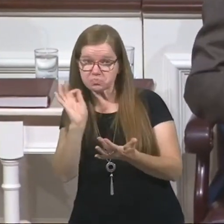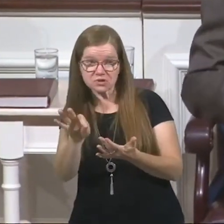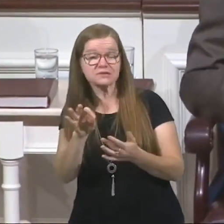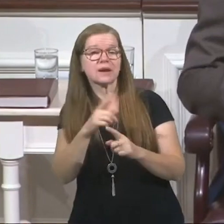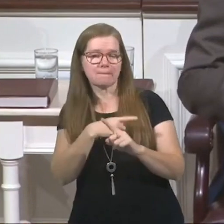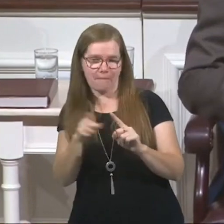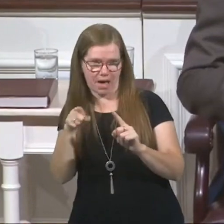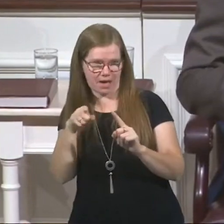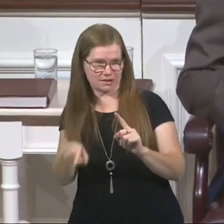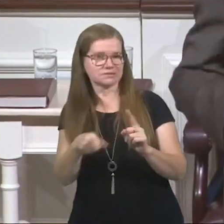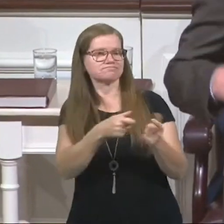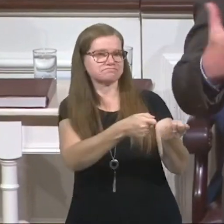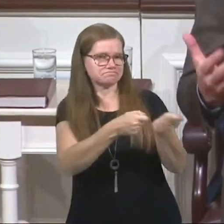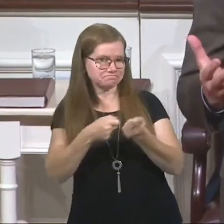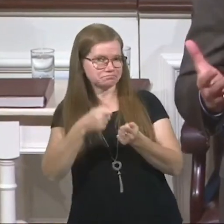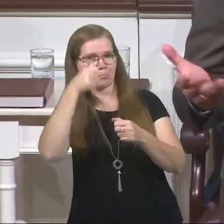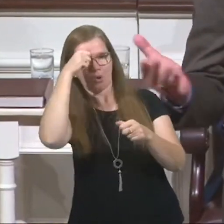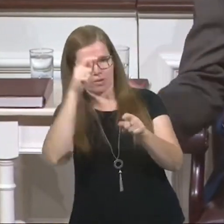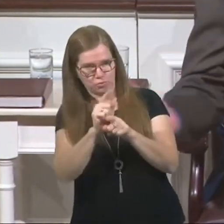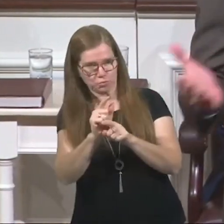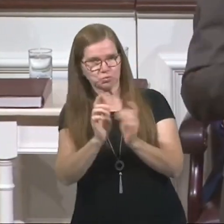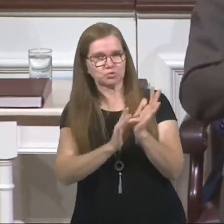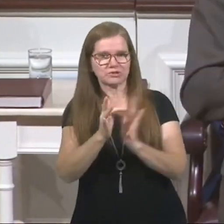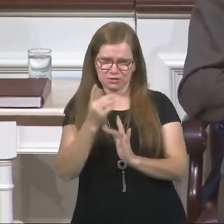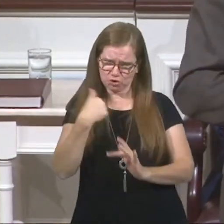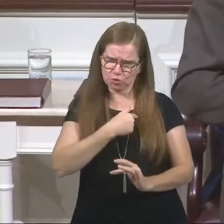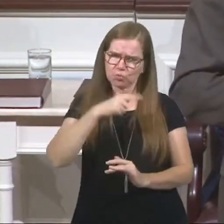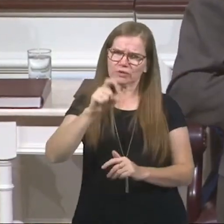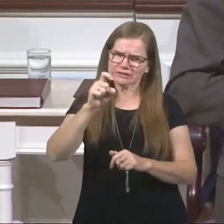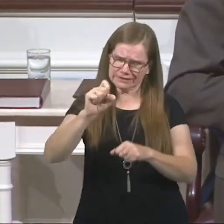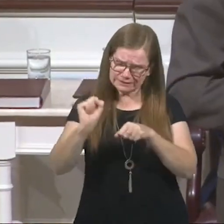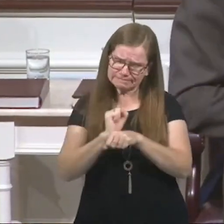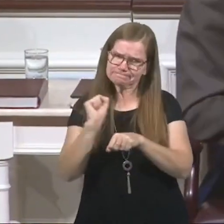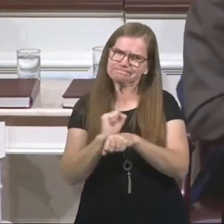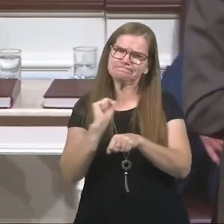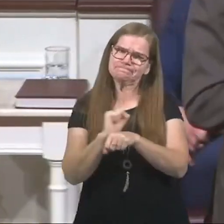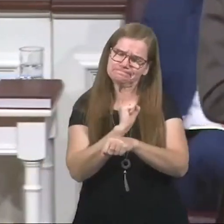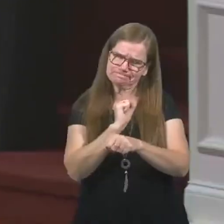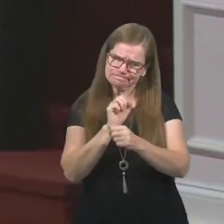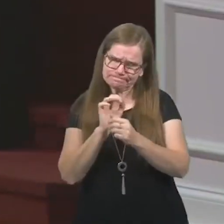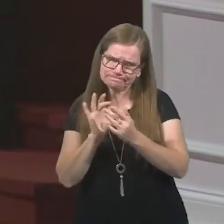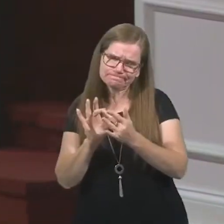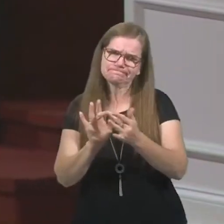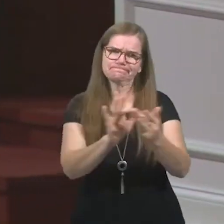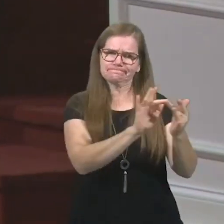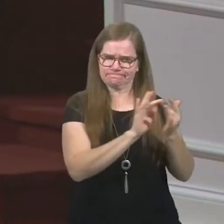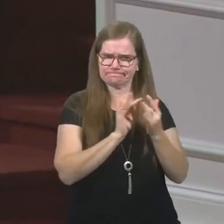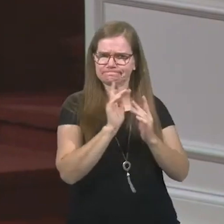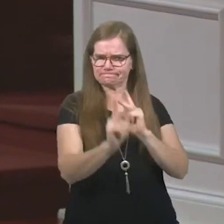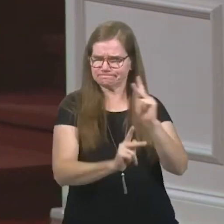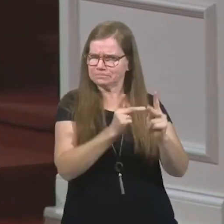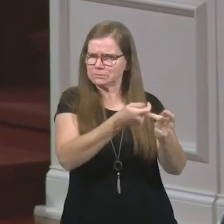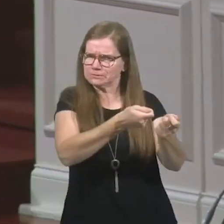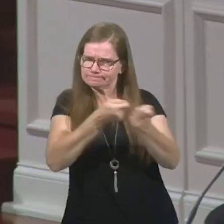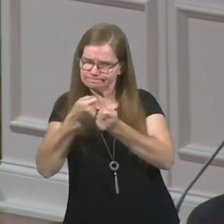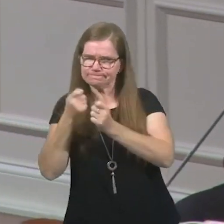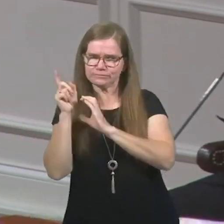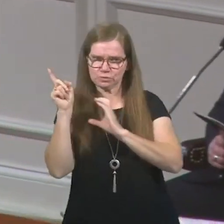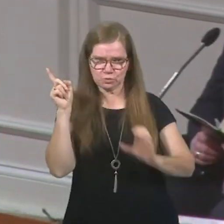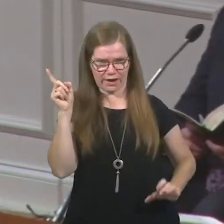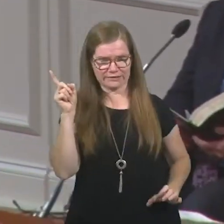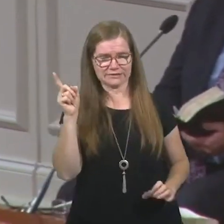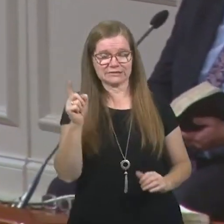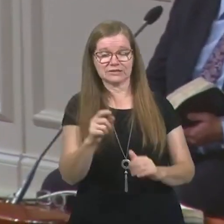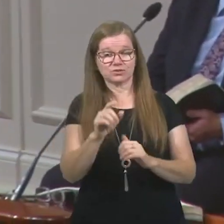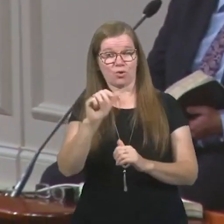and I ought to be giving every effort to bring people to the Lord Jesus Christ. Just like Andrew did. He brought Peter, his brother, to Christ,